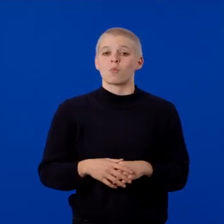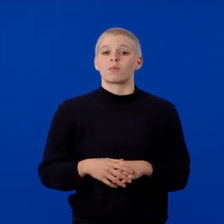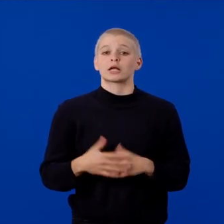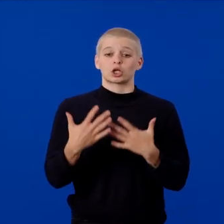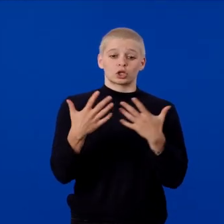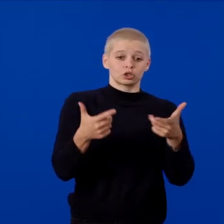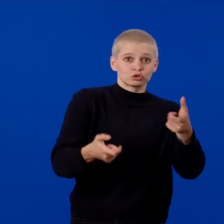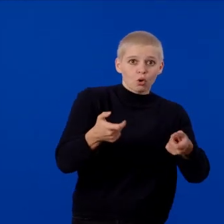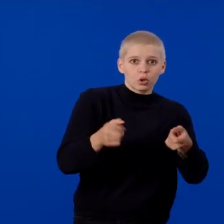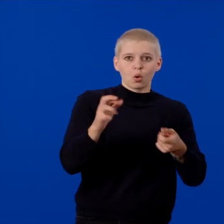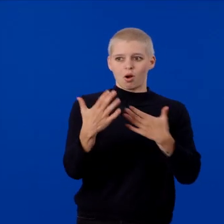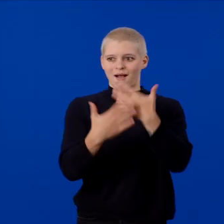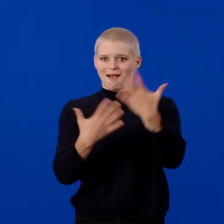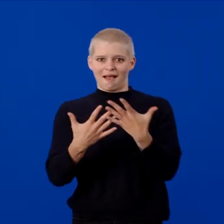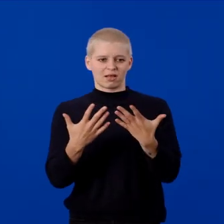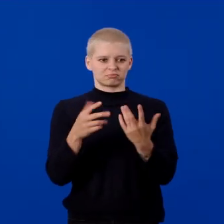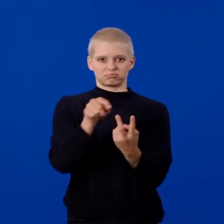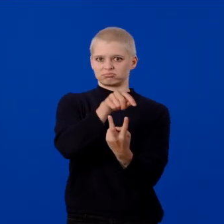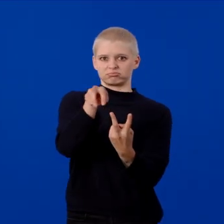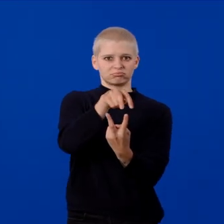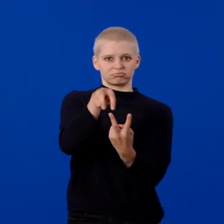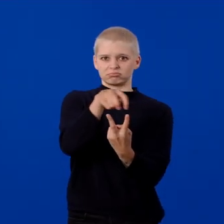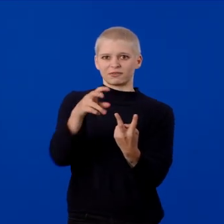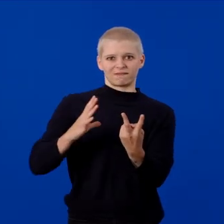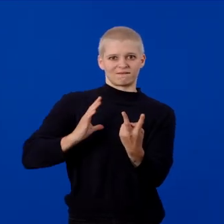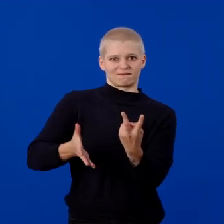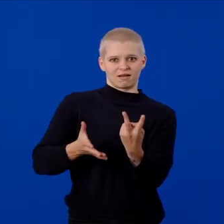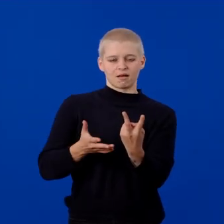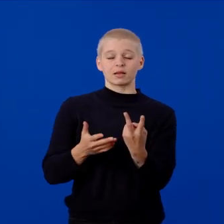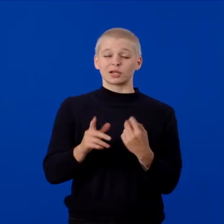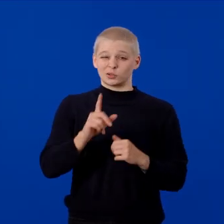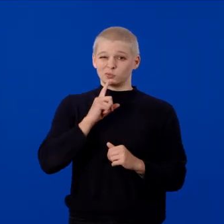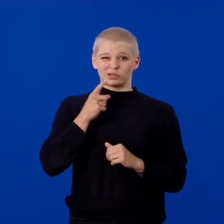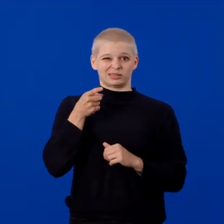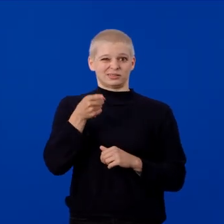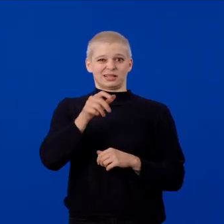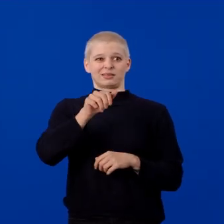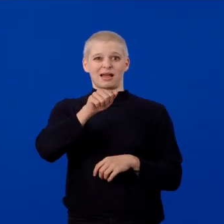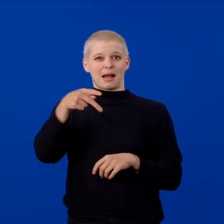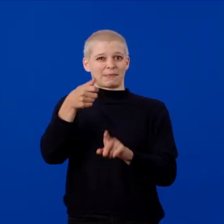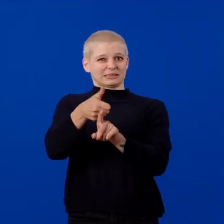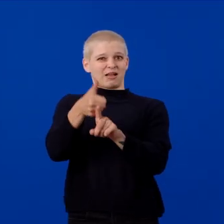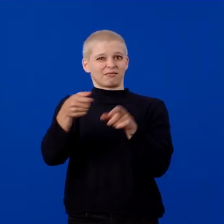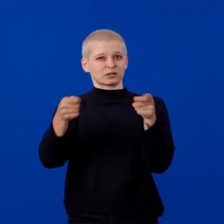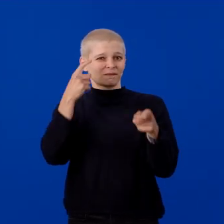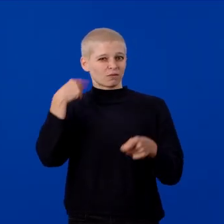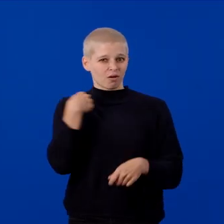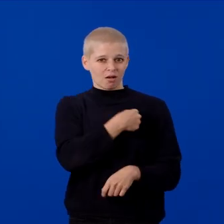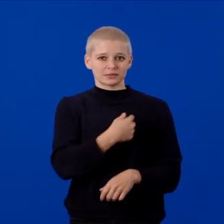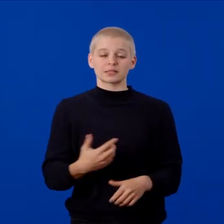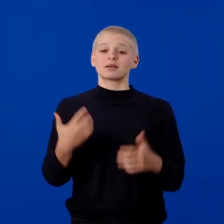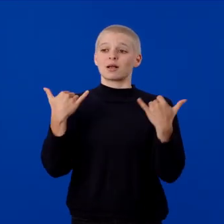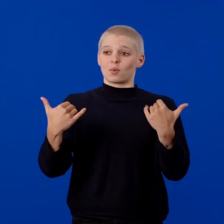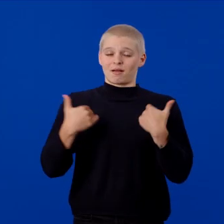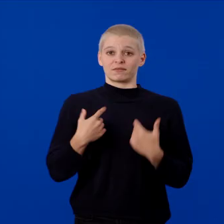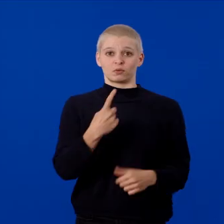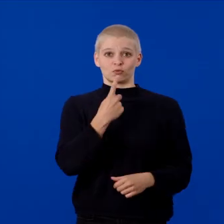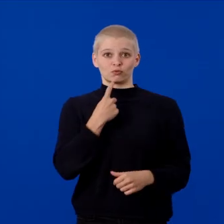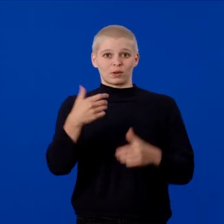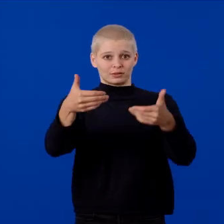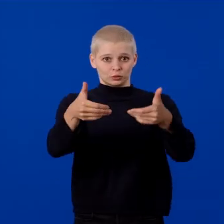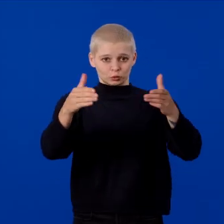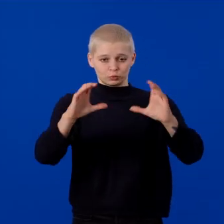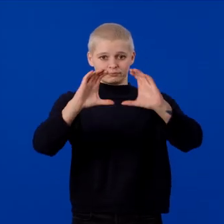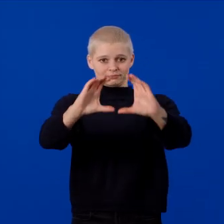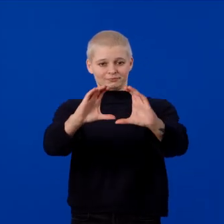and it's all handled smoothly for us. Okay, we now have a RedCube showing on our headset, which is great.